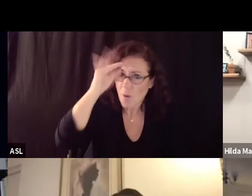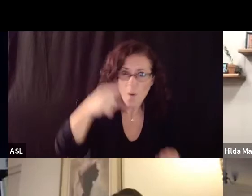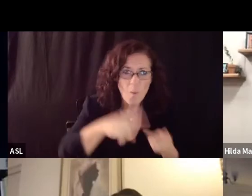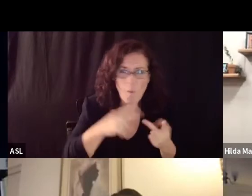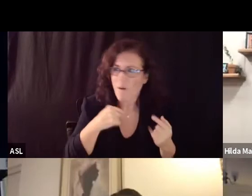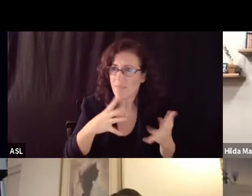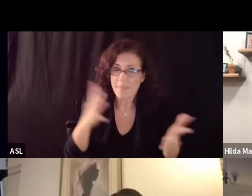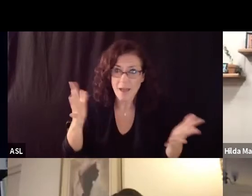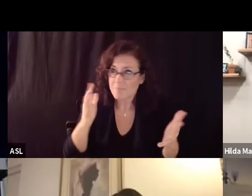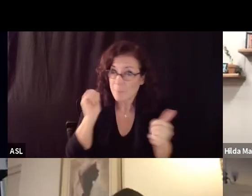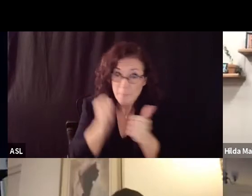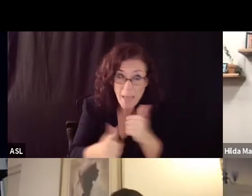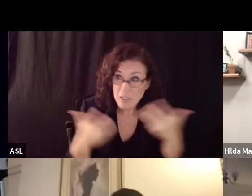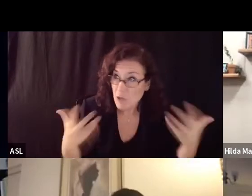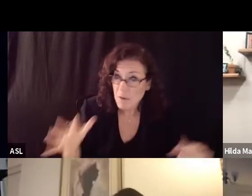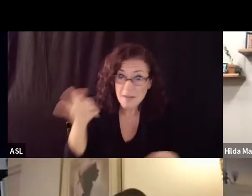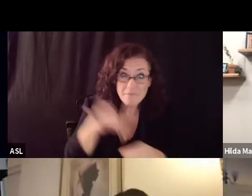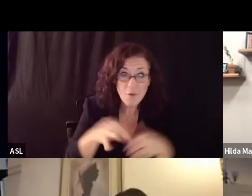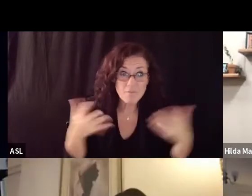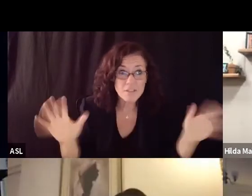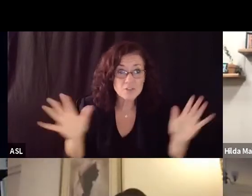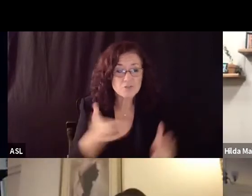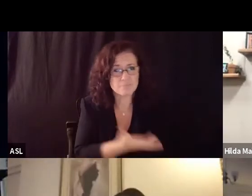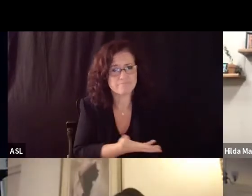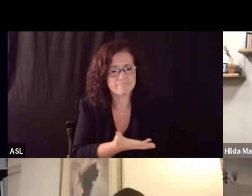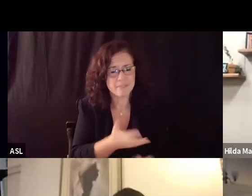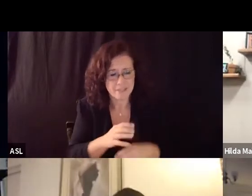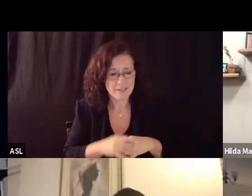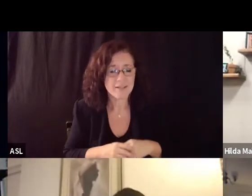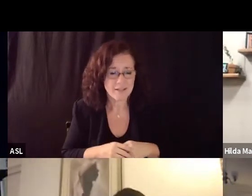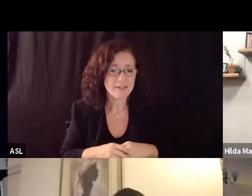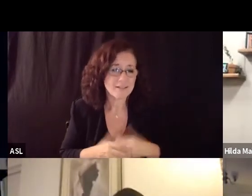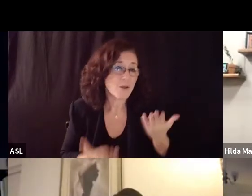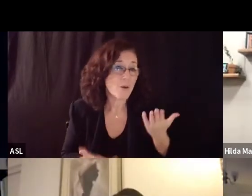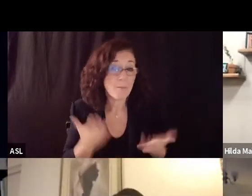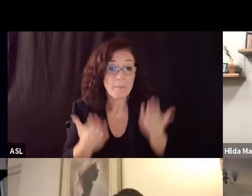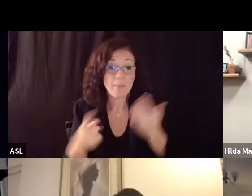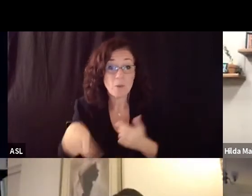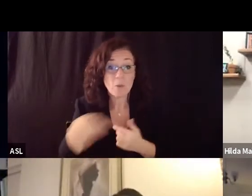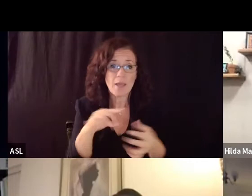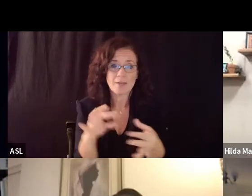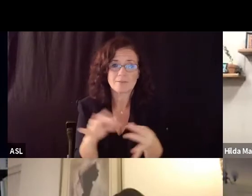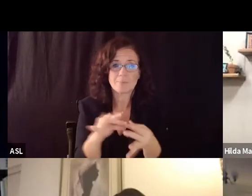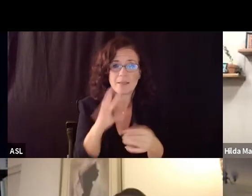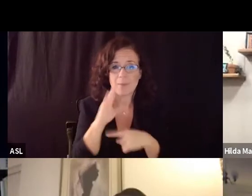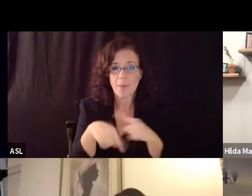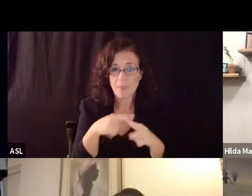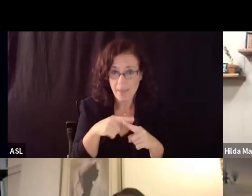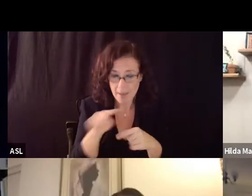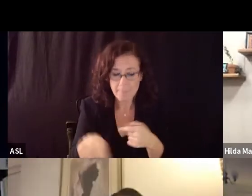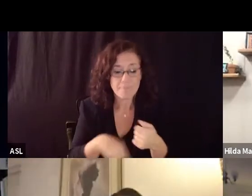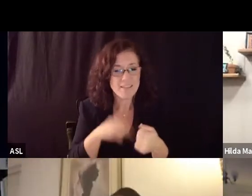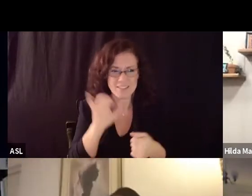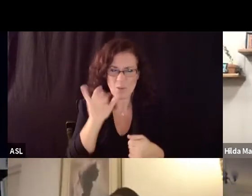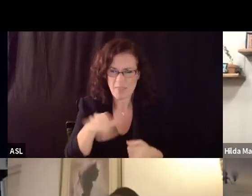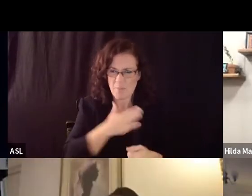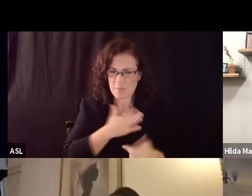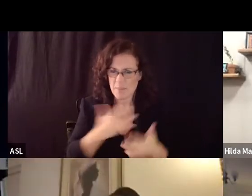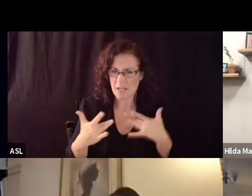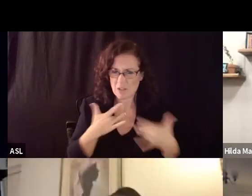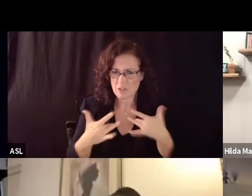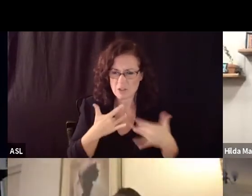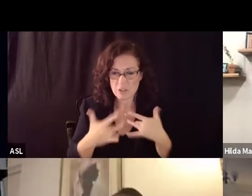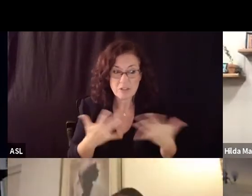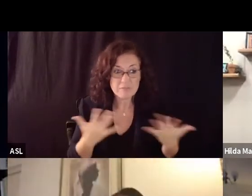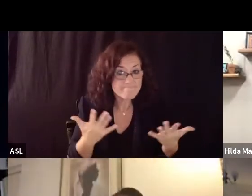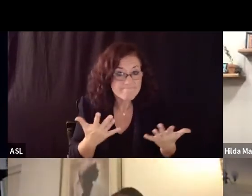on that and and and um miss mononata you can to speak to that in just a moment but that was concerning to me that it never seems to get to